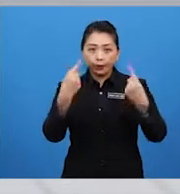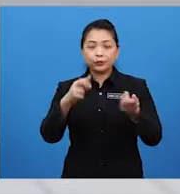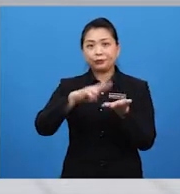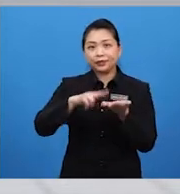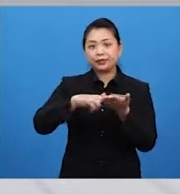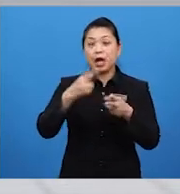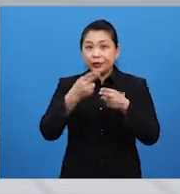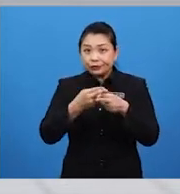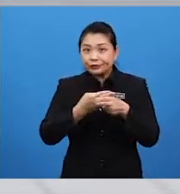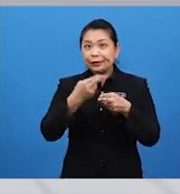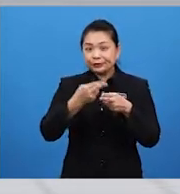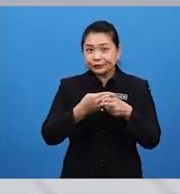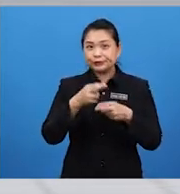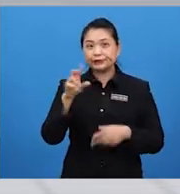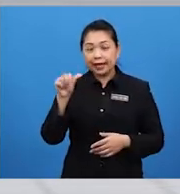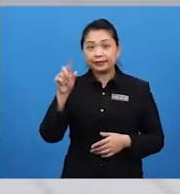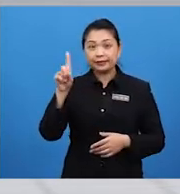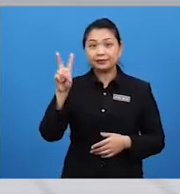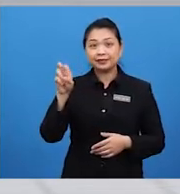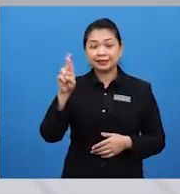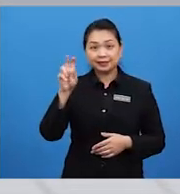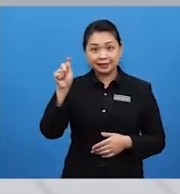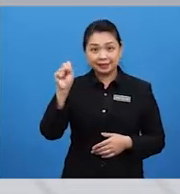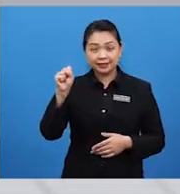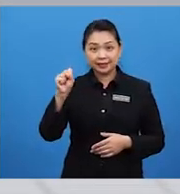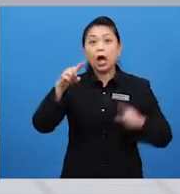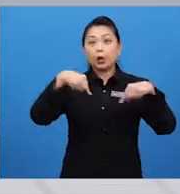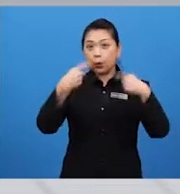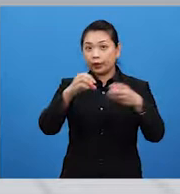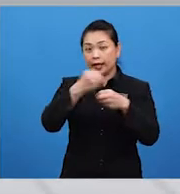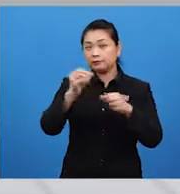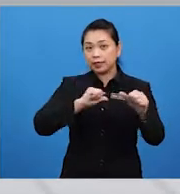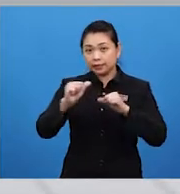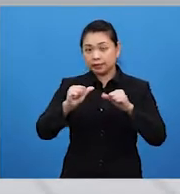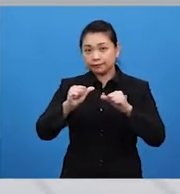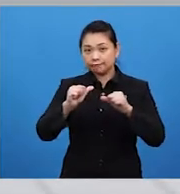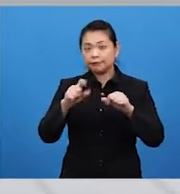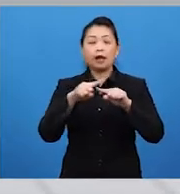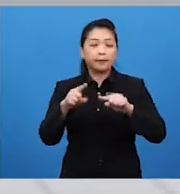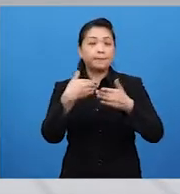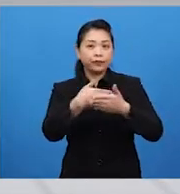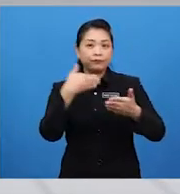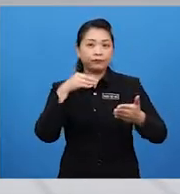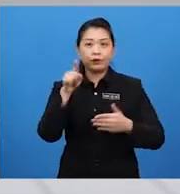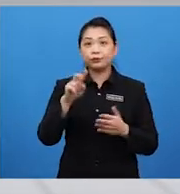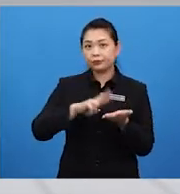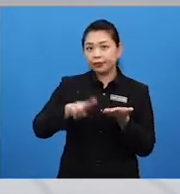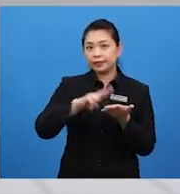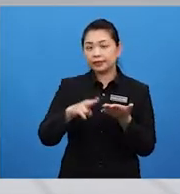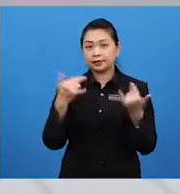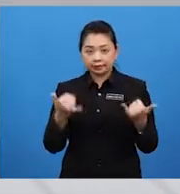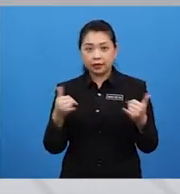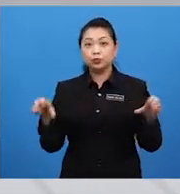adverts about going out activities. But before you read, let's do